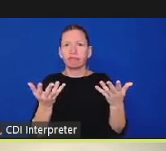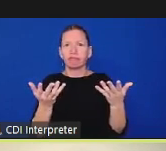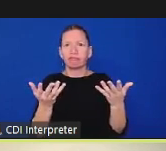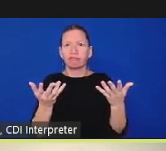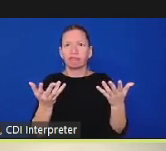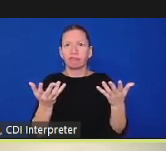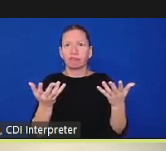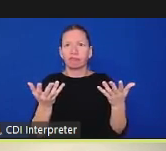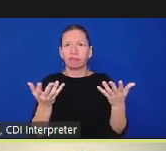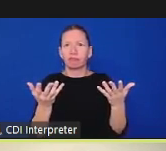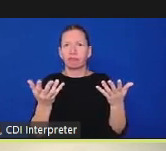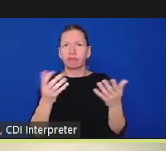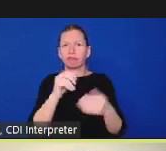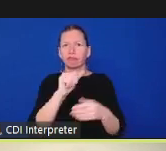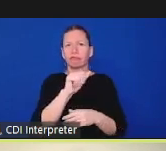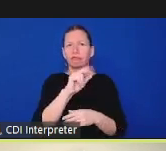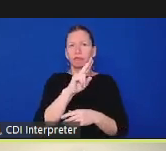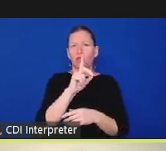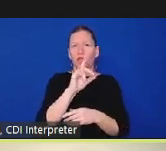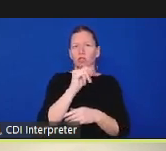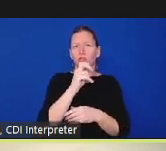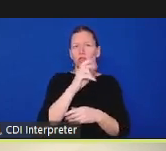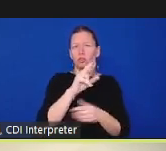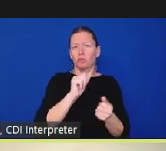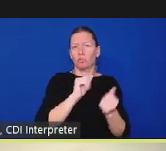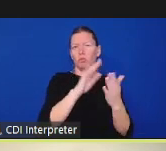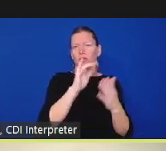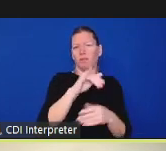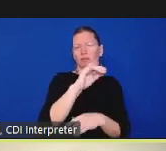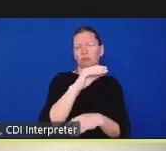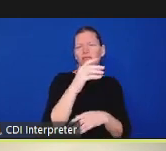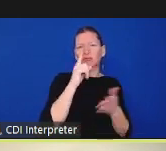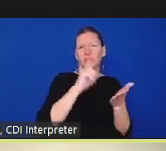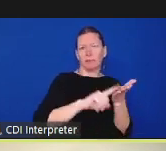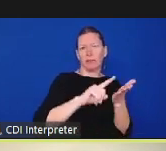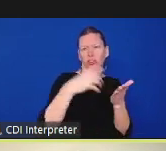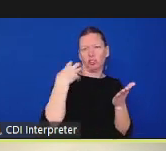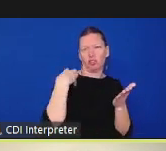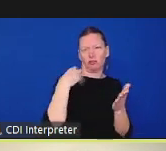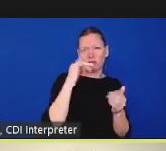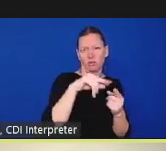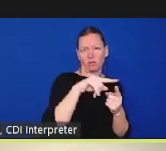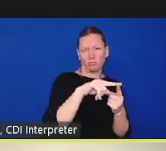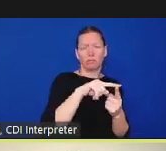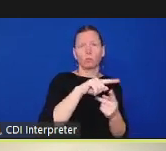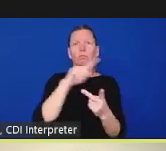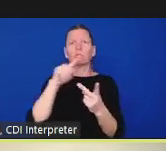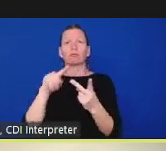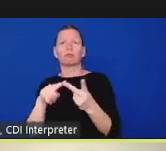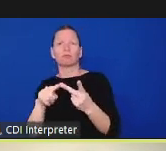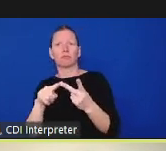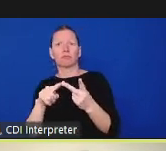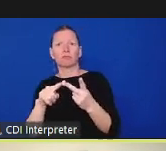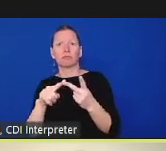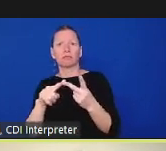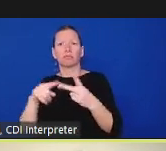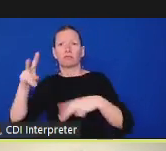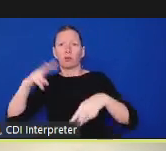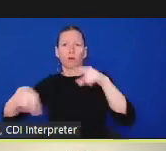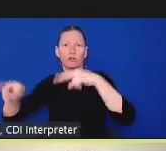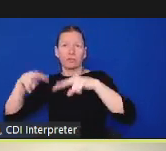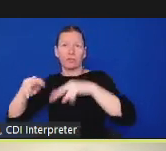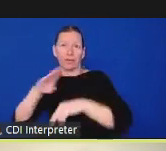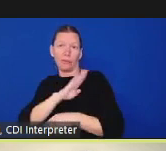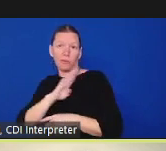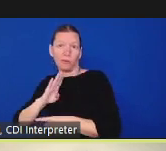inspector or the um the inspector general model or the oversight board model alternately they